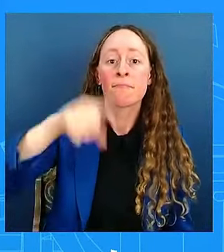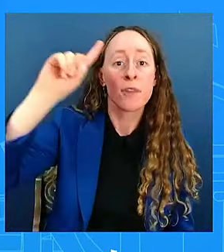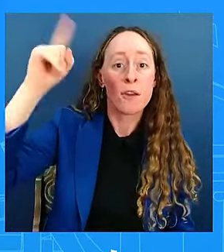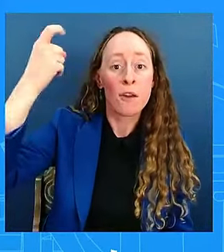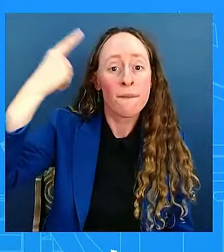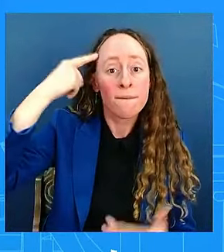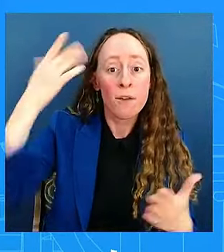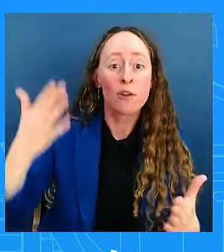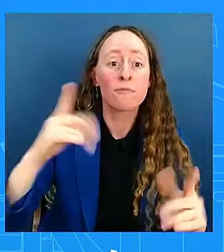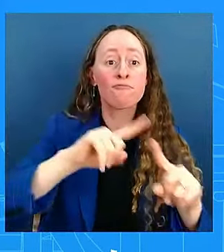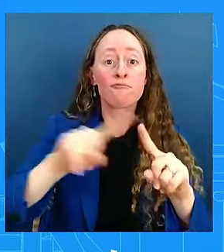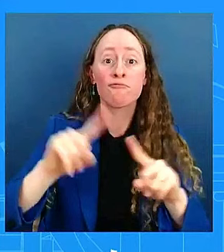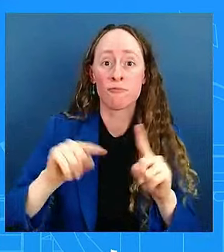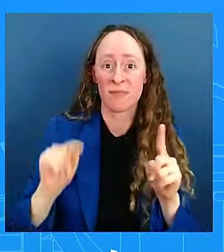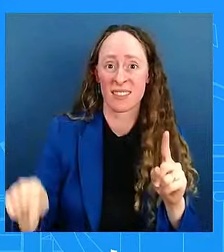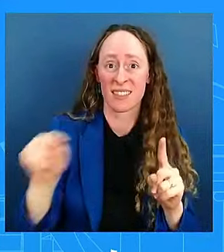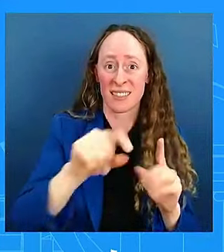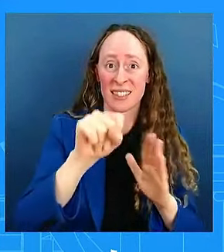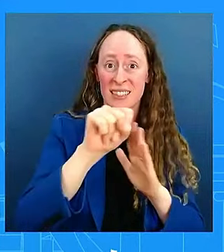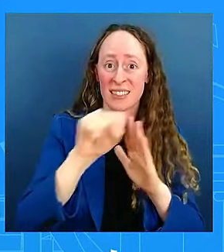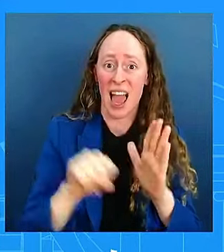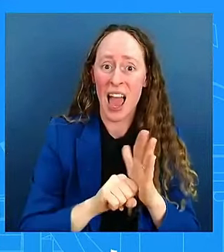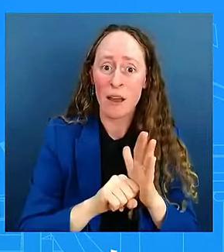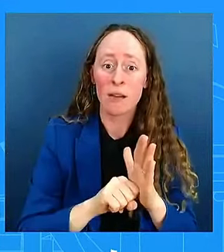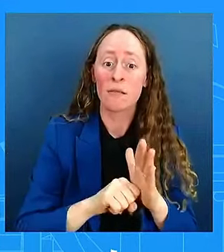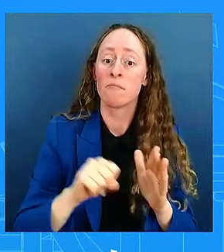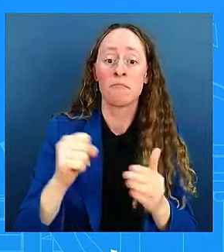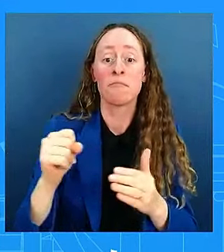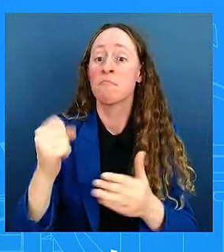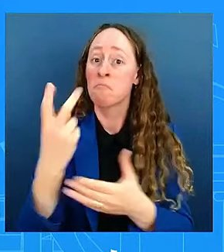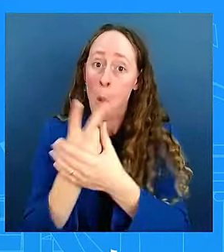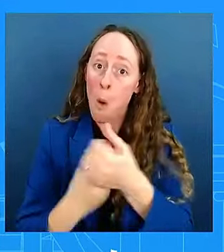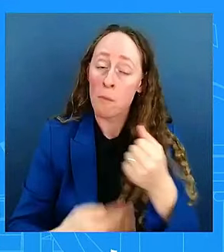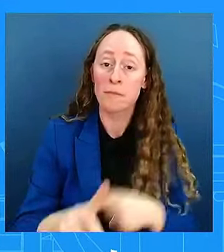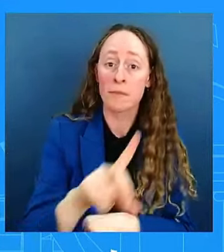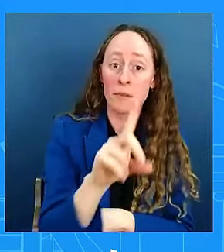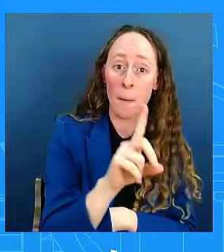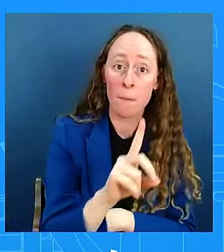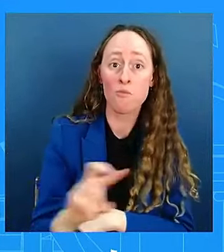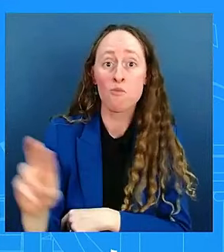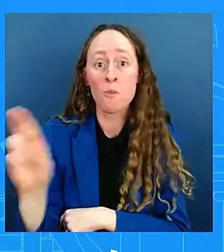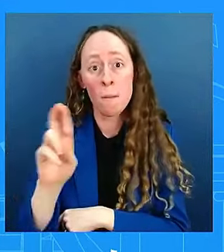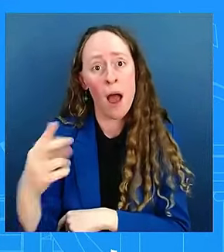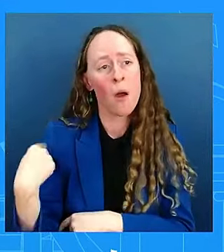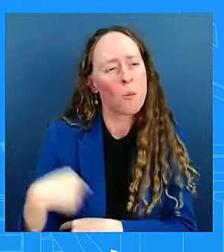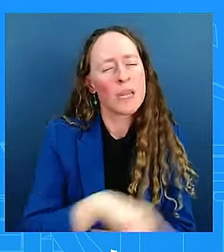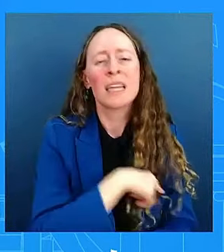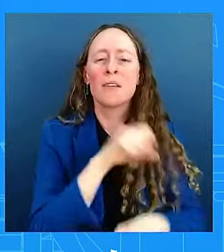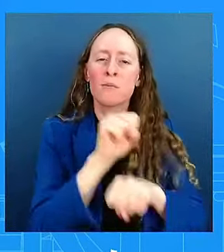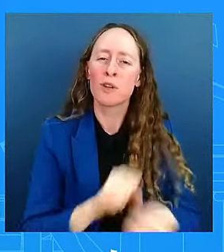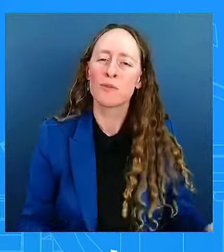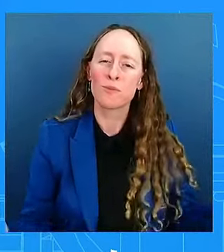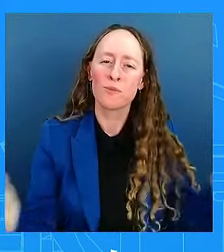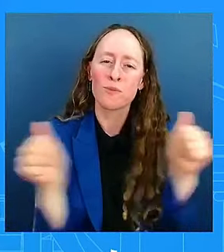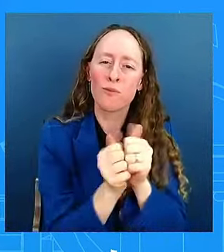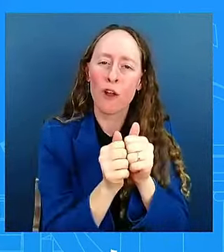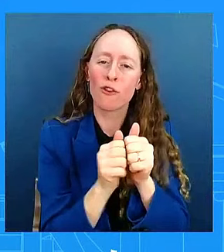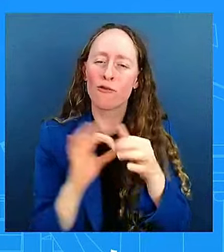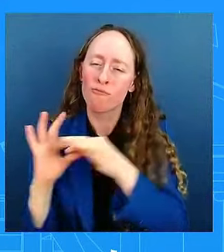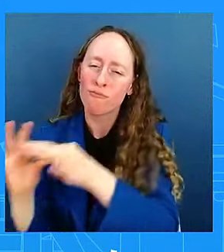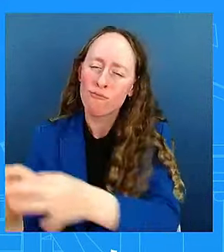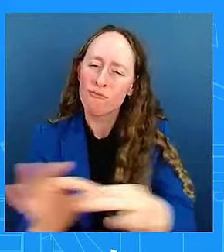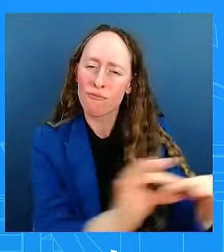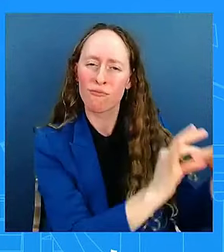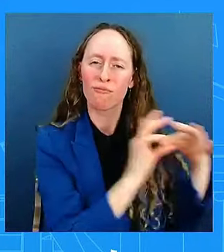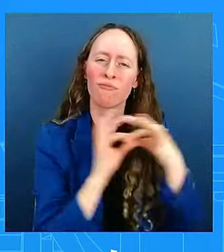are working together with us and have praised the federal response. These responses underscore why leadership